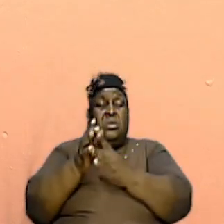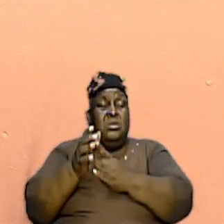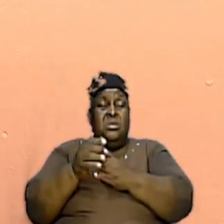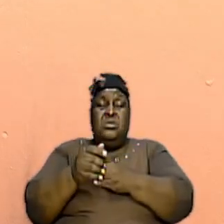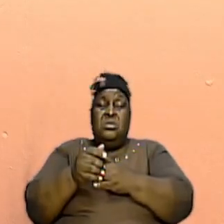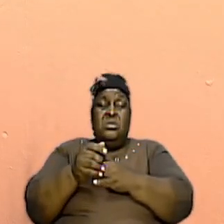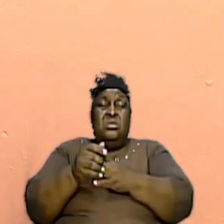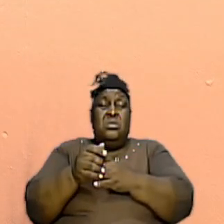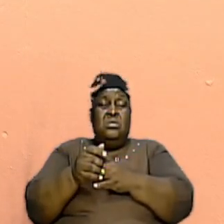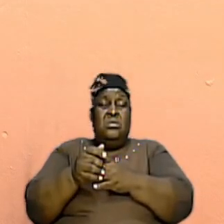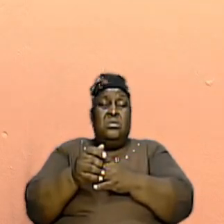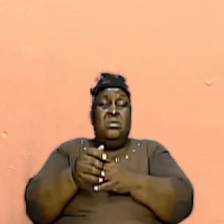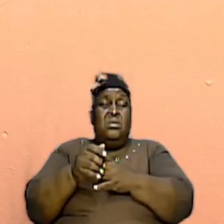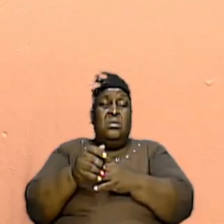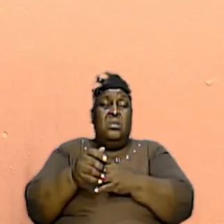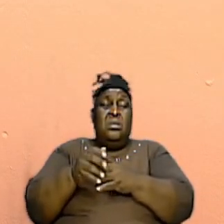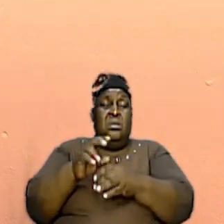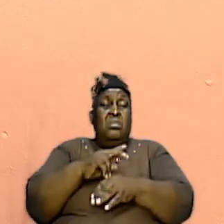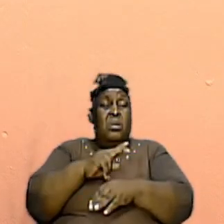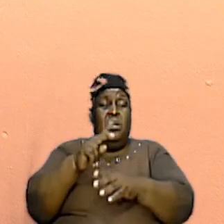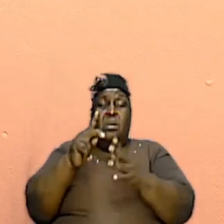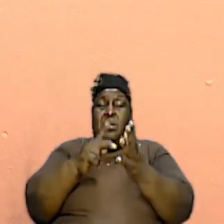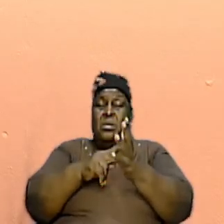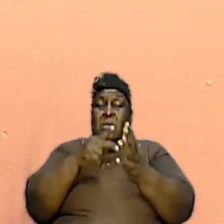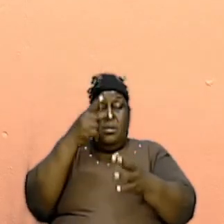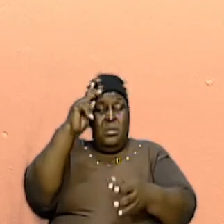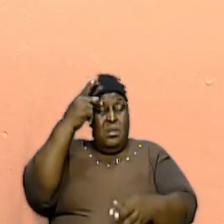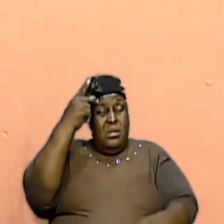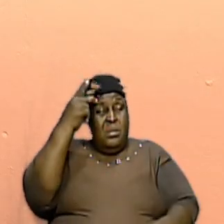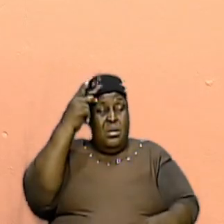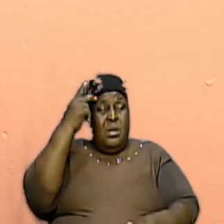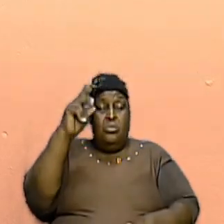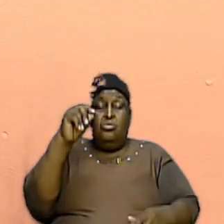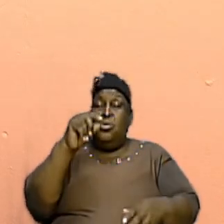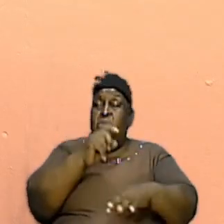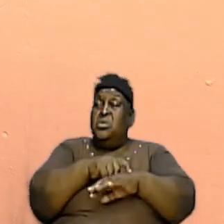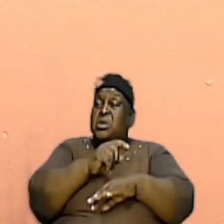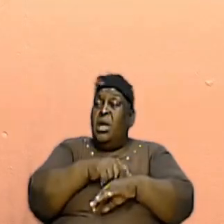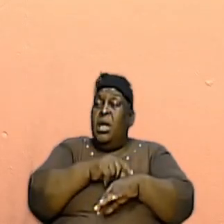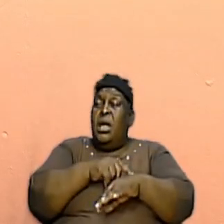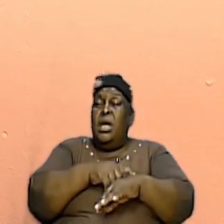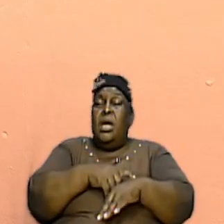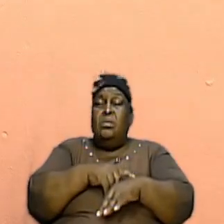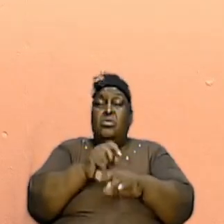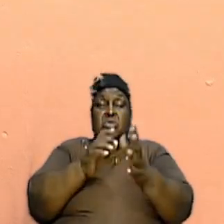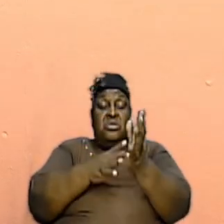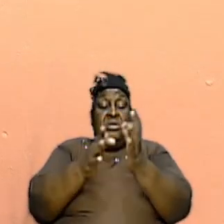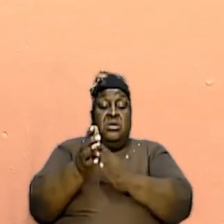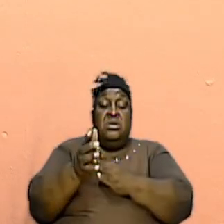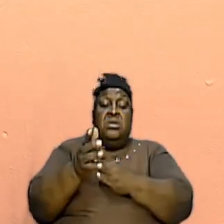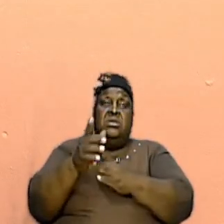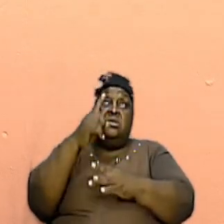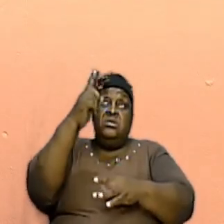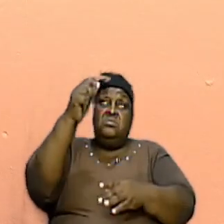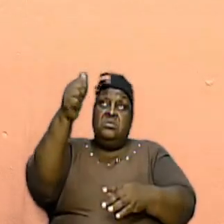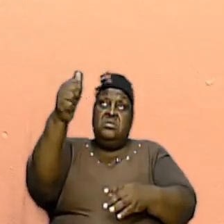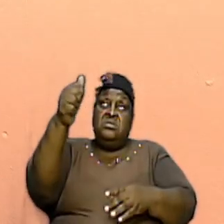Paul at no time did anything to Jesus himself physically